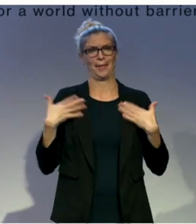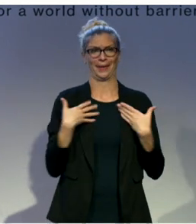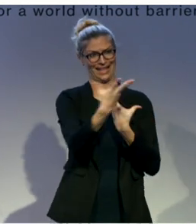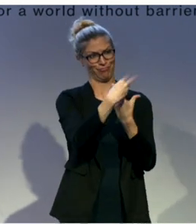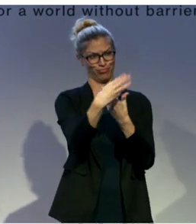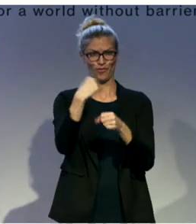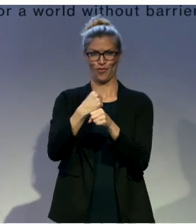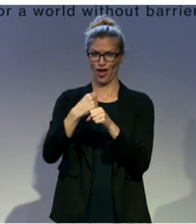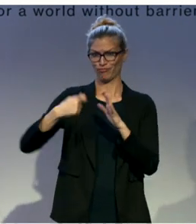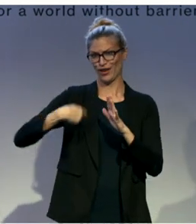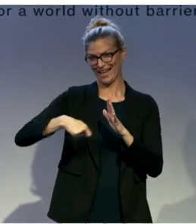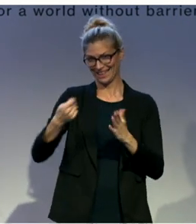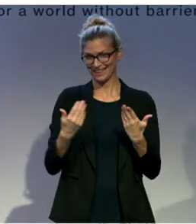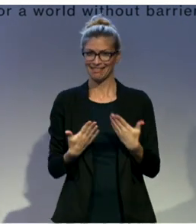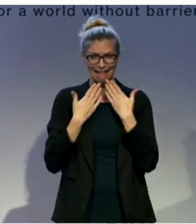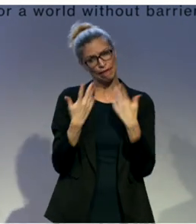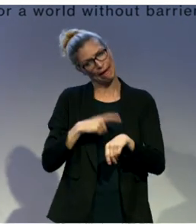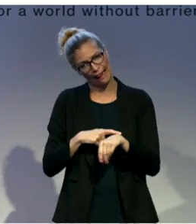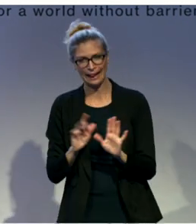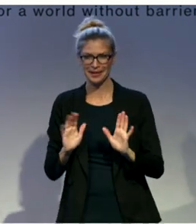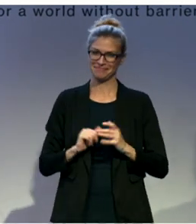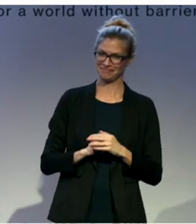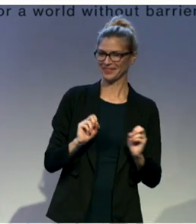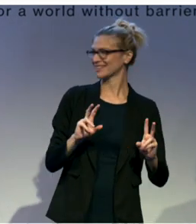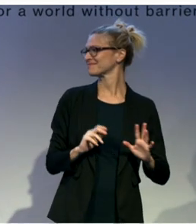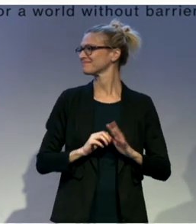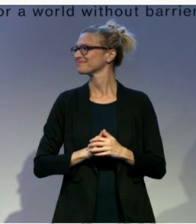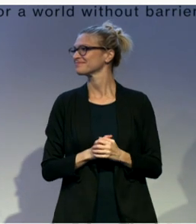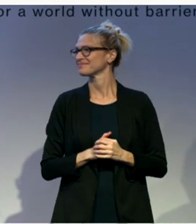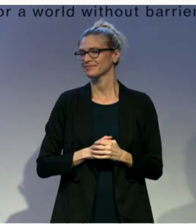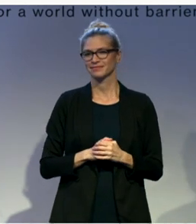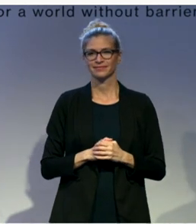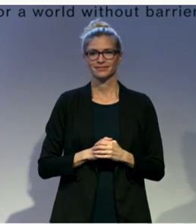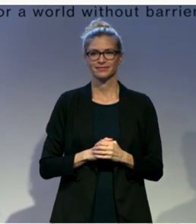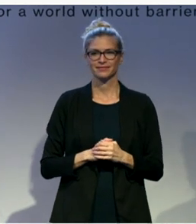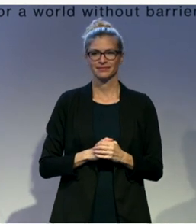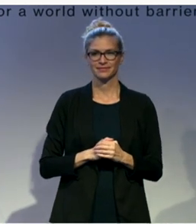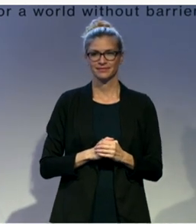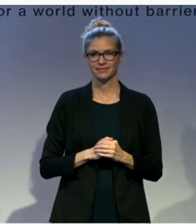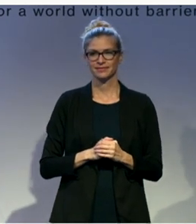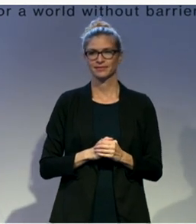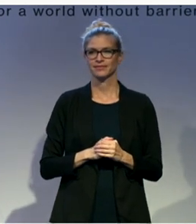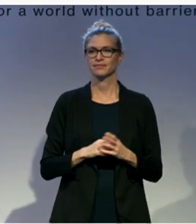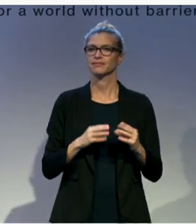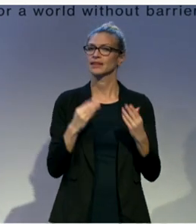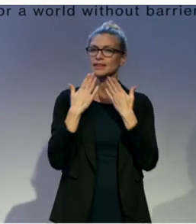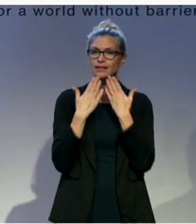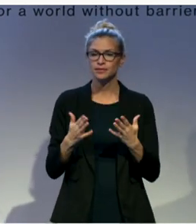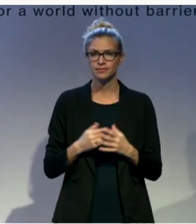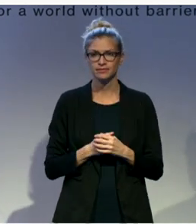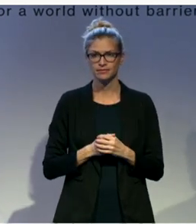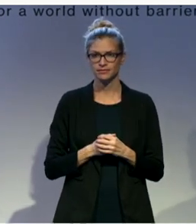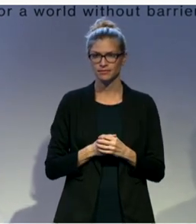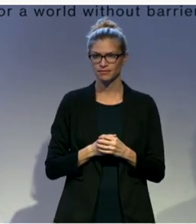Thank you very, very much, and good for you girls. Three